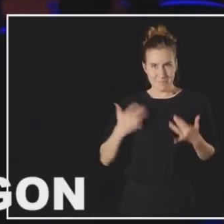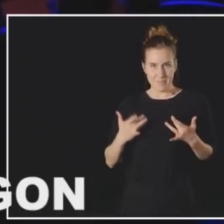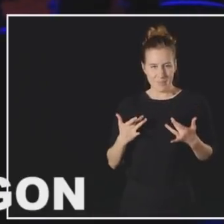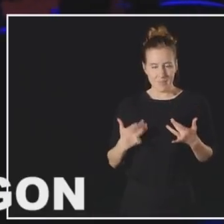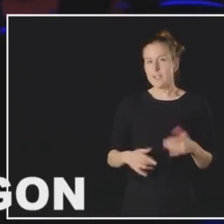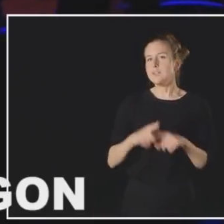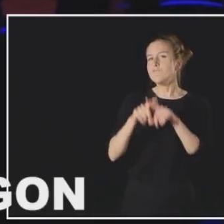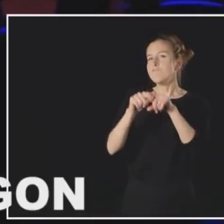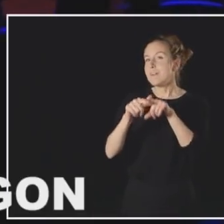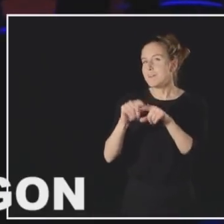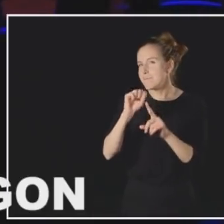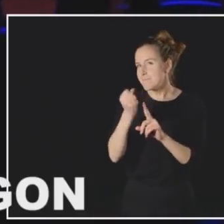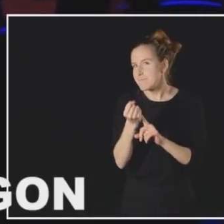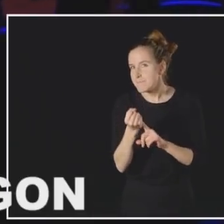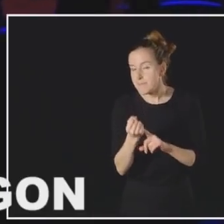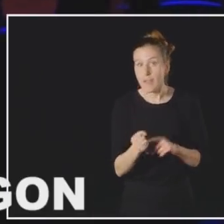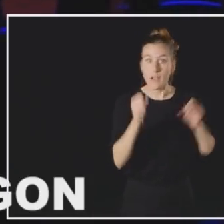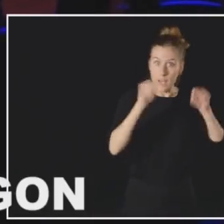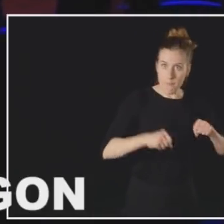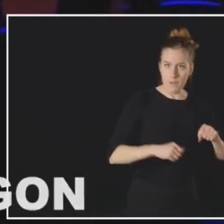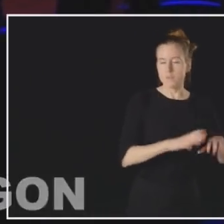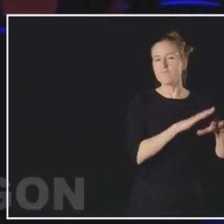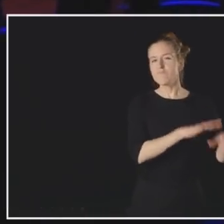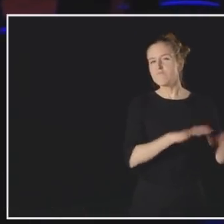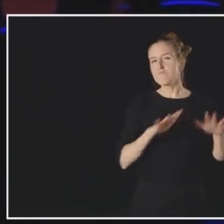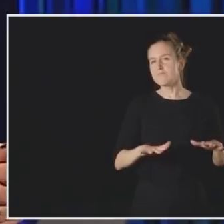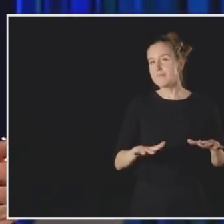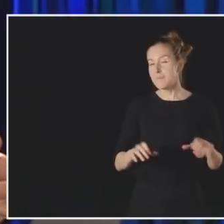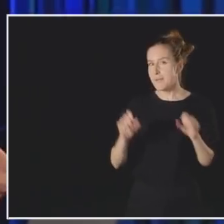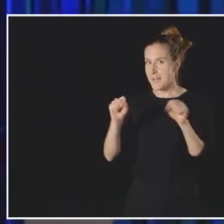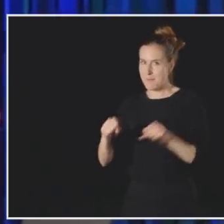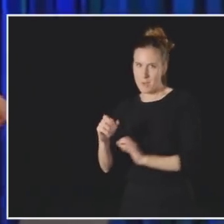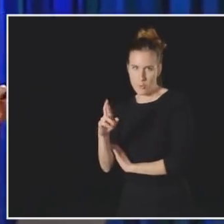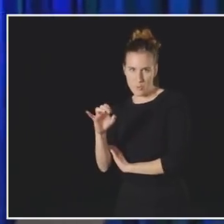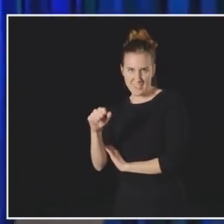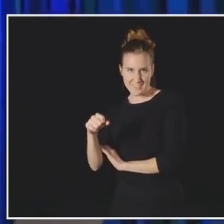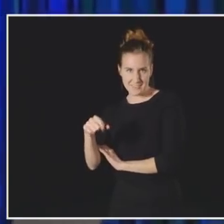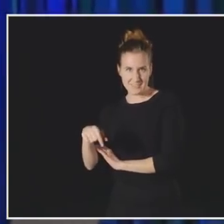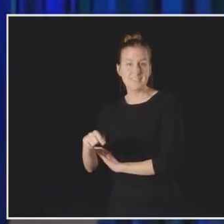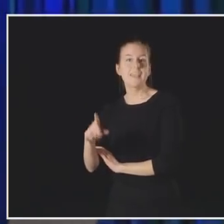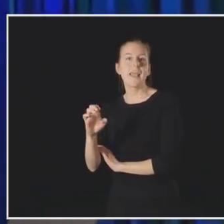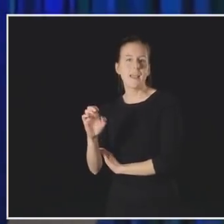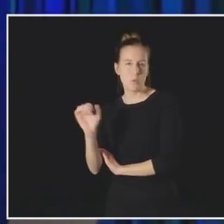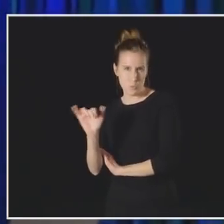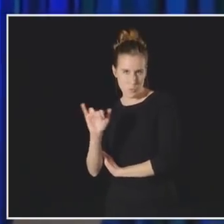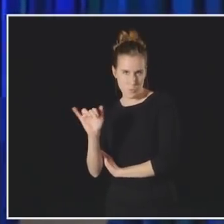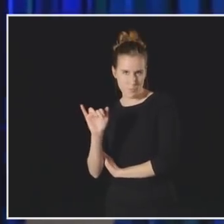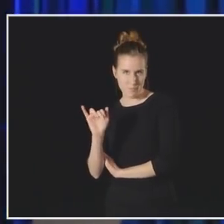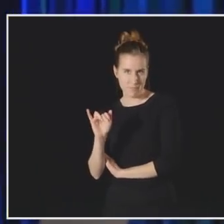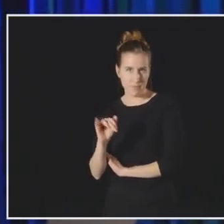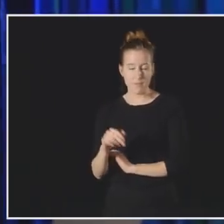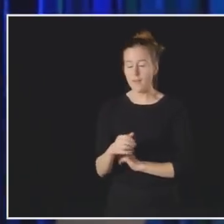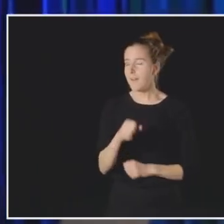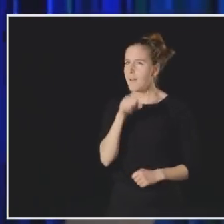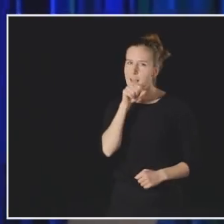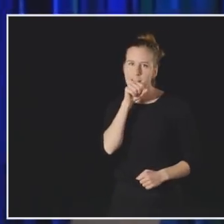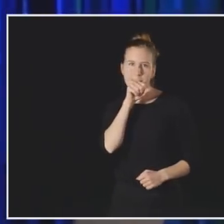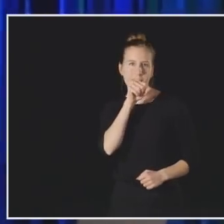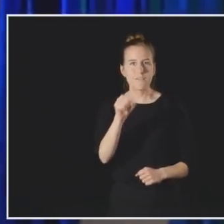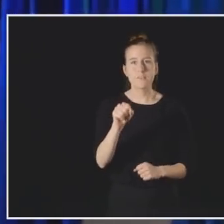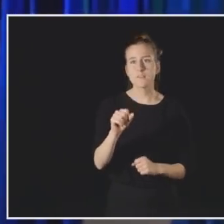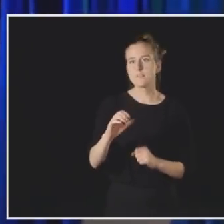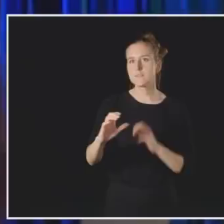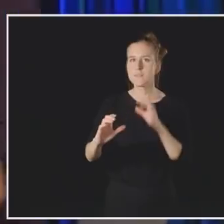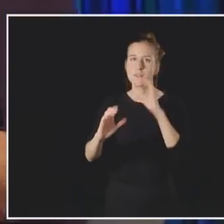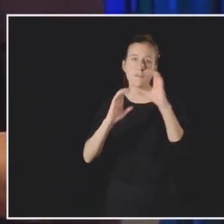My turn-ons range from the pleasantly mundane to the somewhat risque. There's nothing that gets